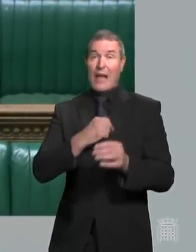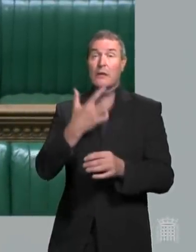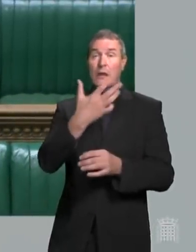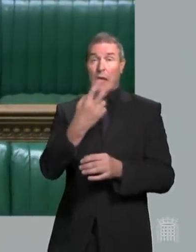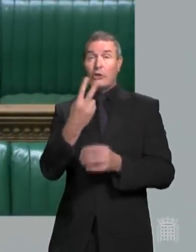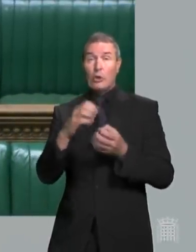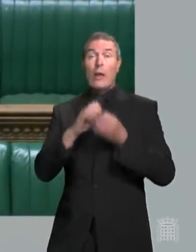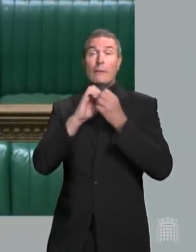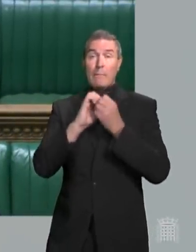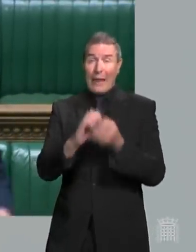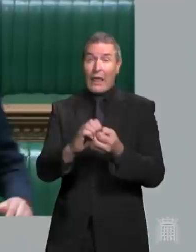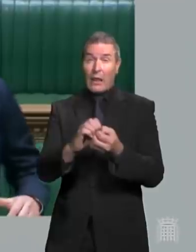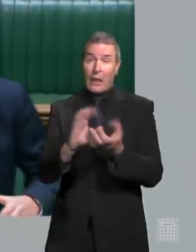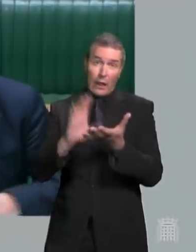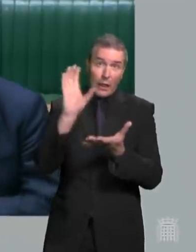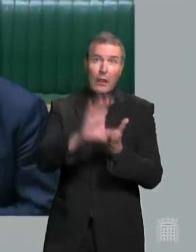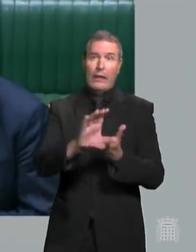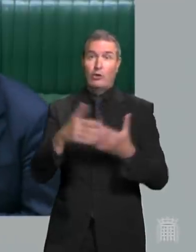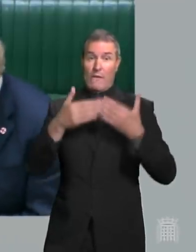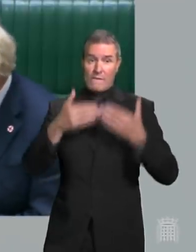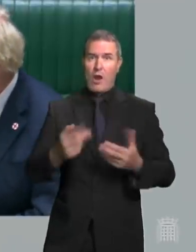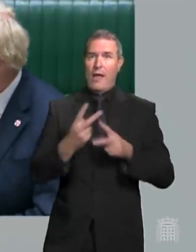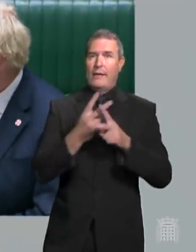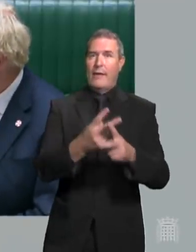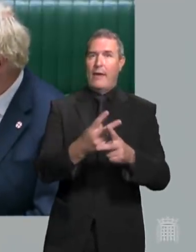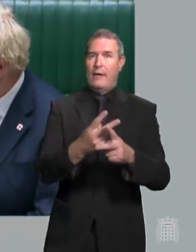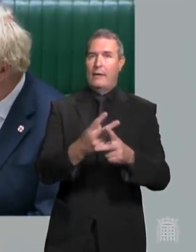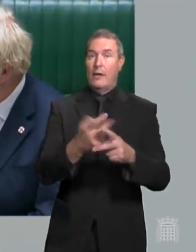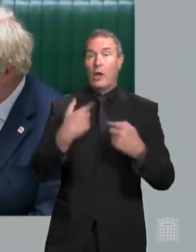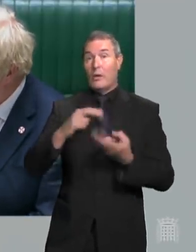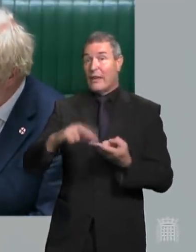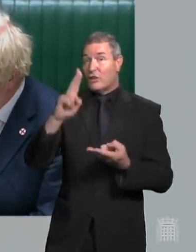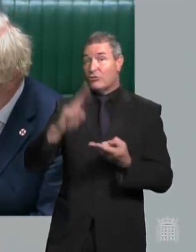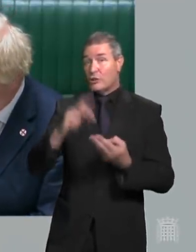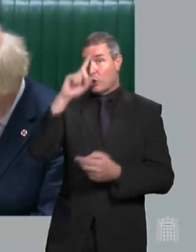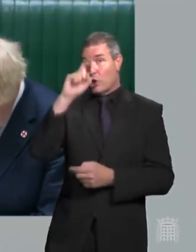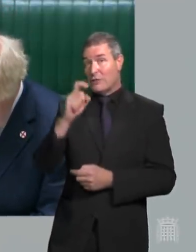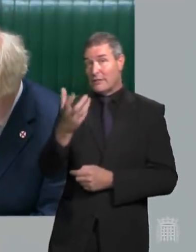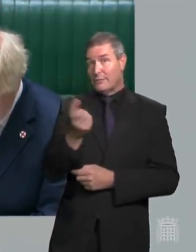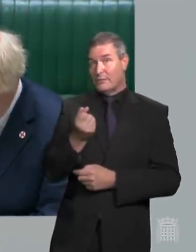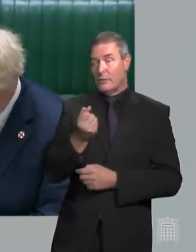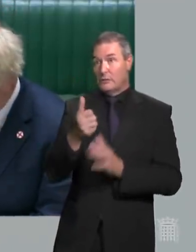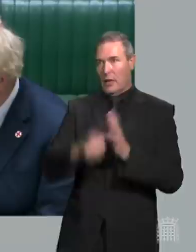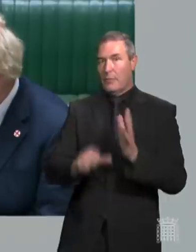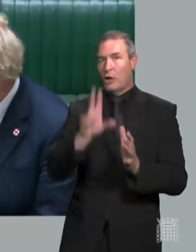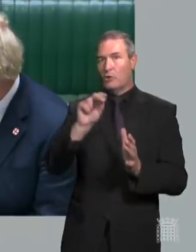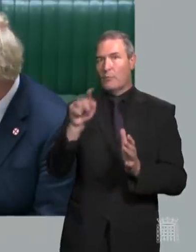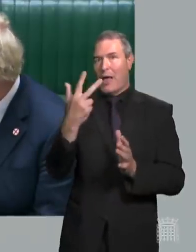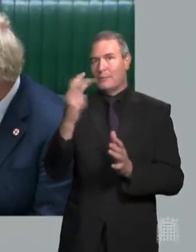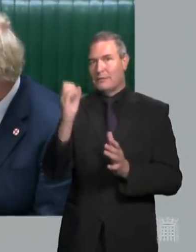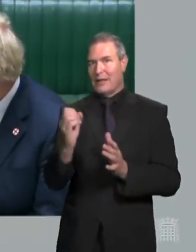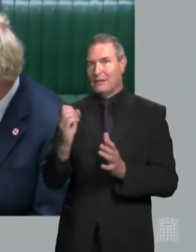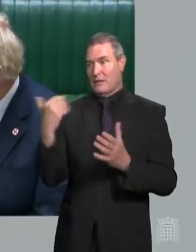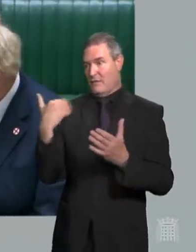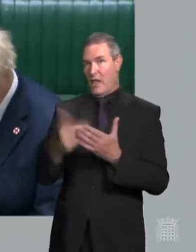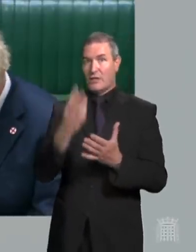billion Mr Speaker into frontline care we've increased nurses pay starting by 12.8% over